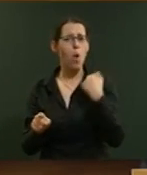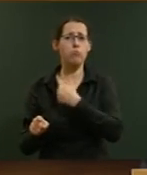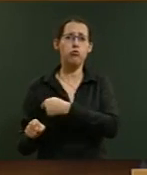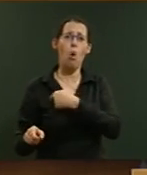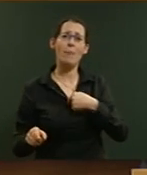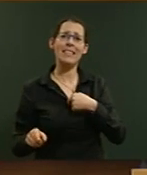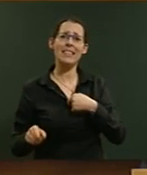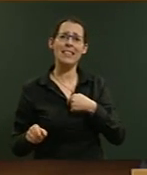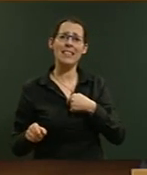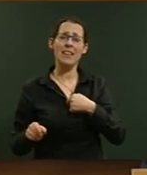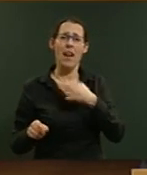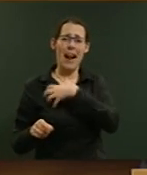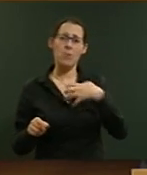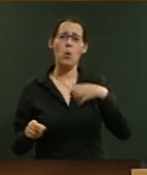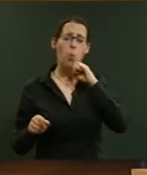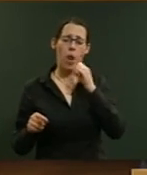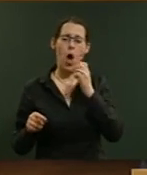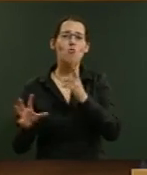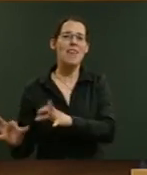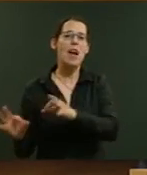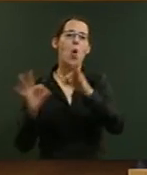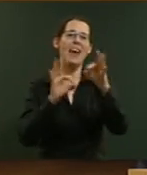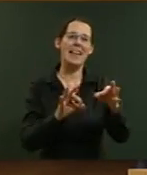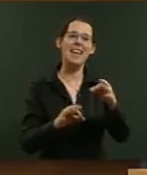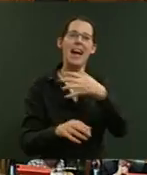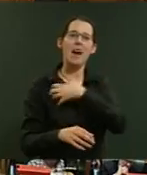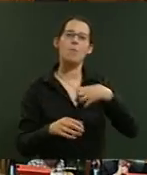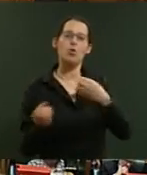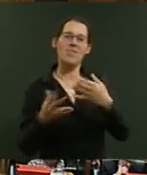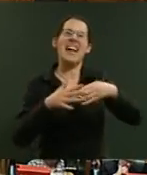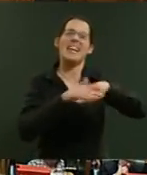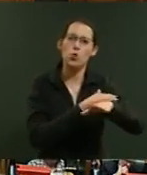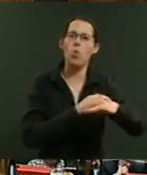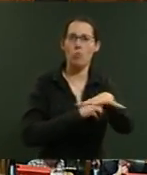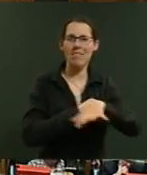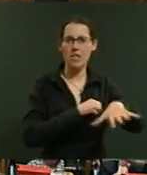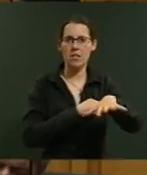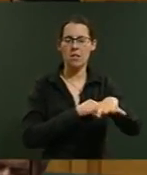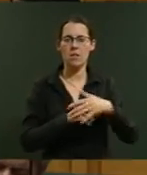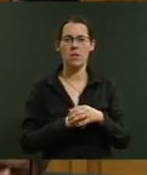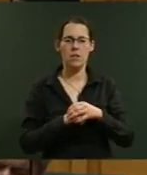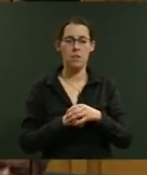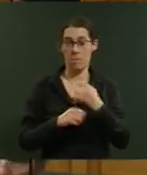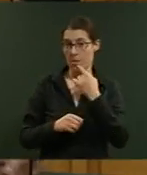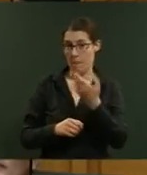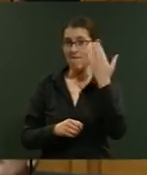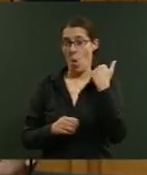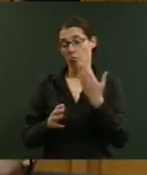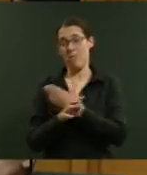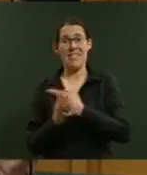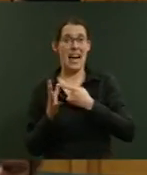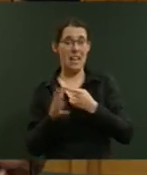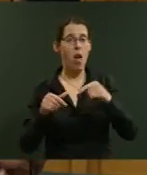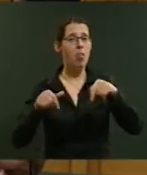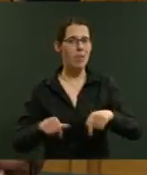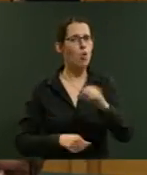relocate government services to the regions? As I stated in my previous answer, this is